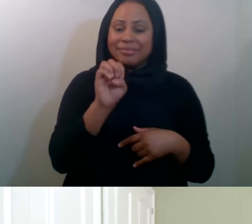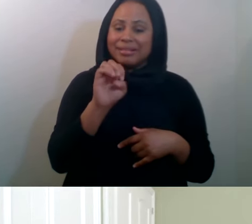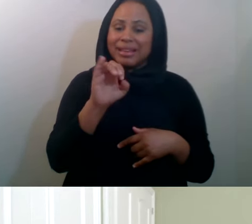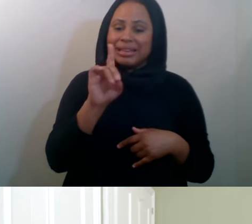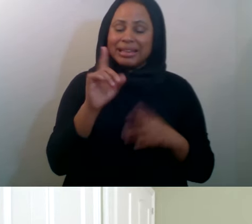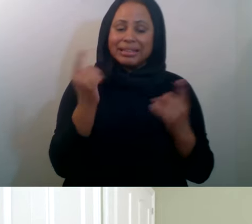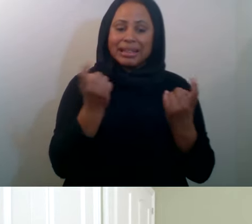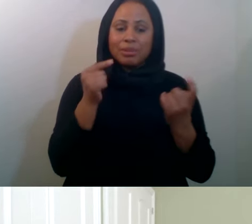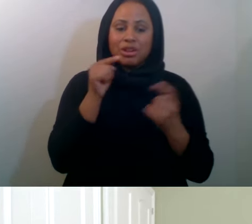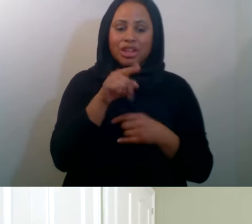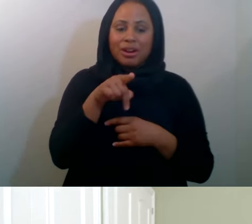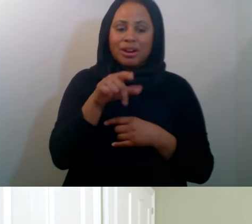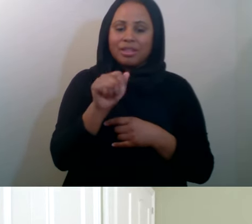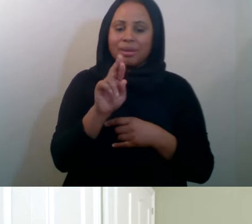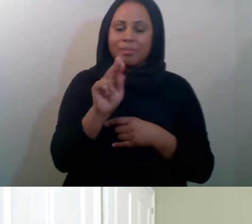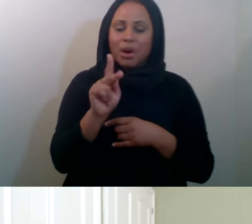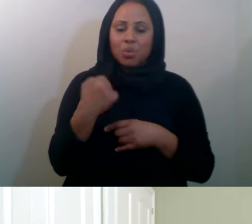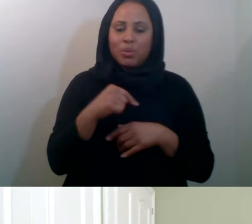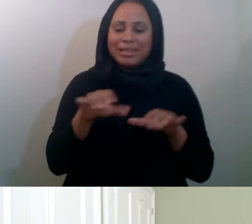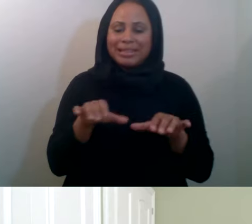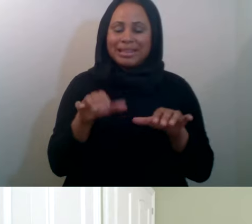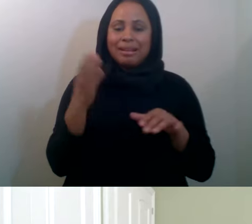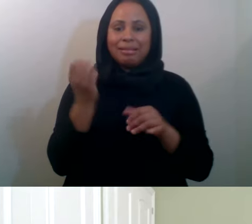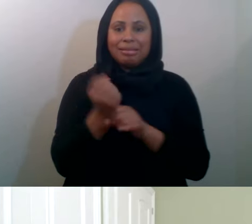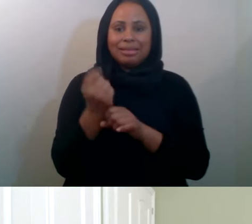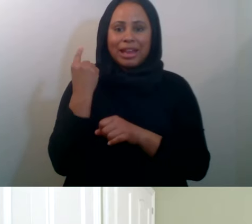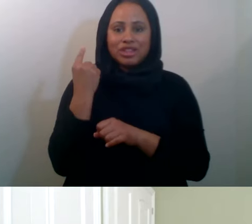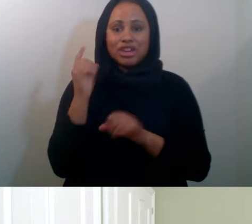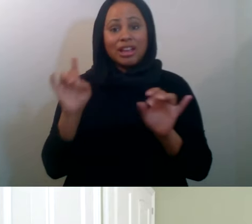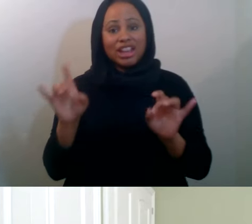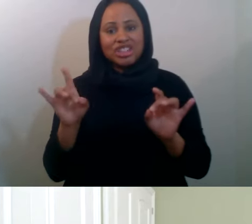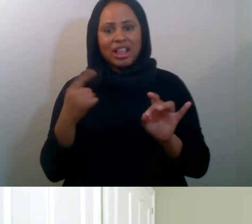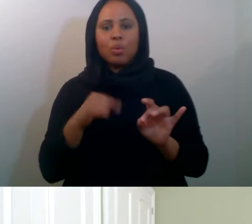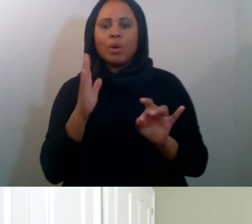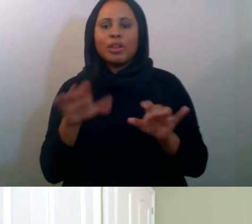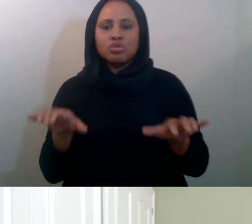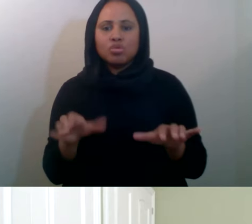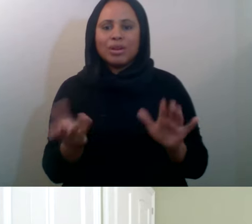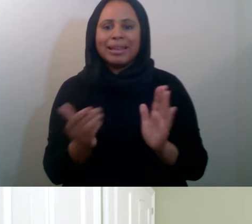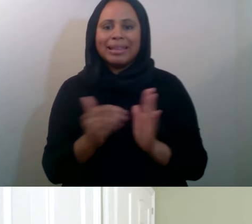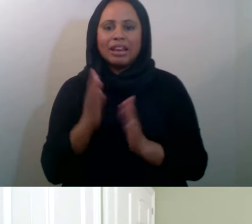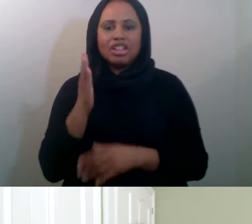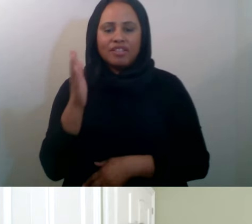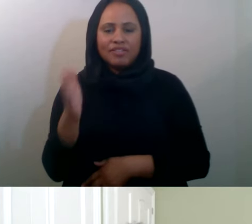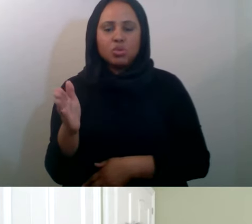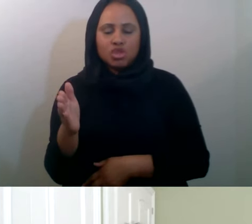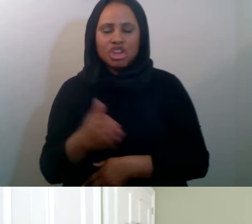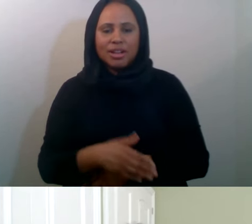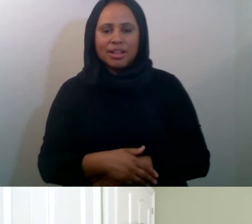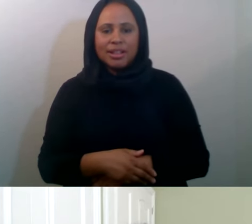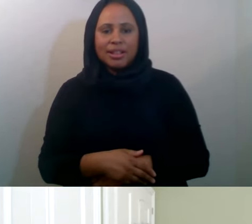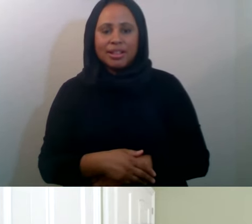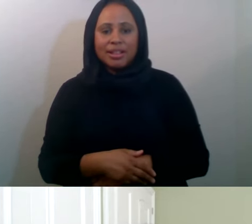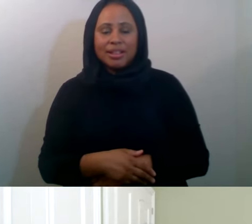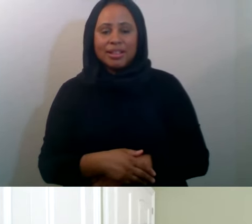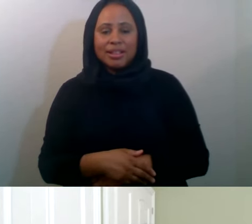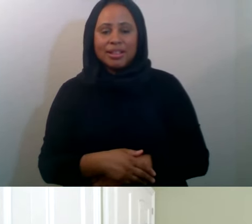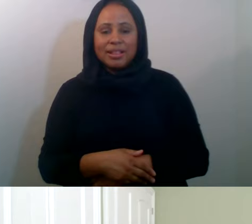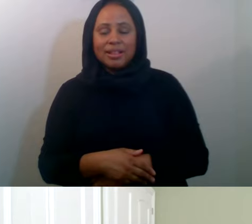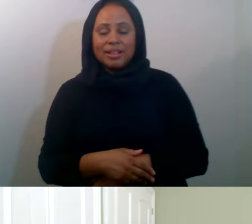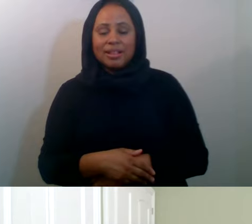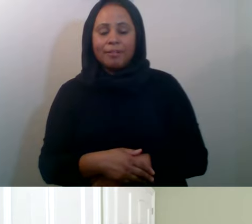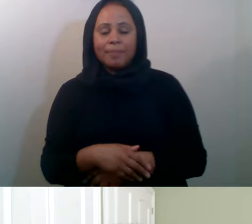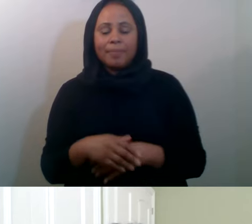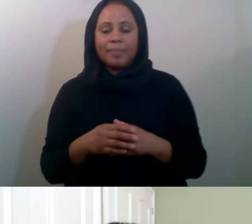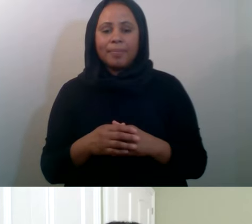And inshallah we'll be able to do again in the near future. Um, they, the fact that we were able to grab